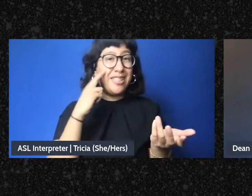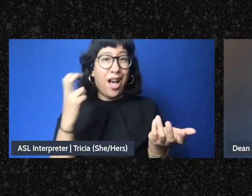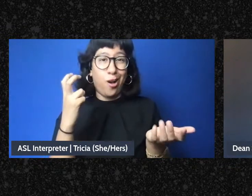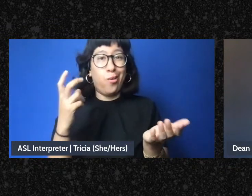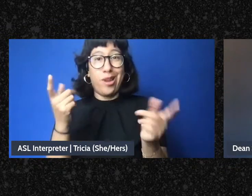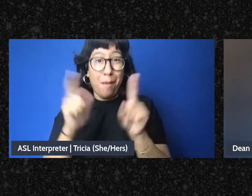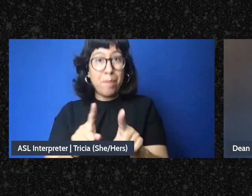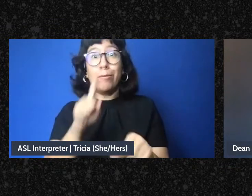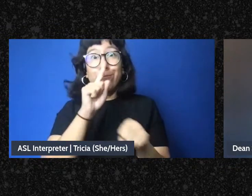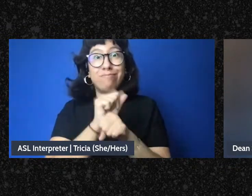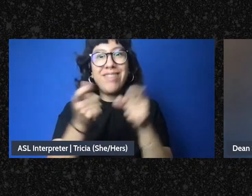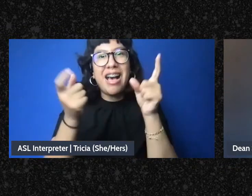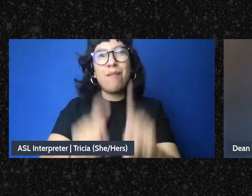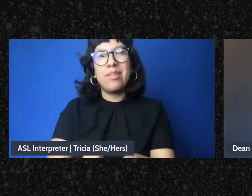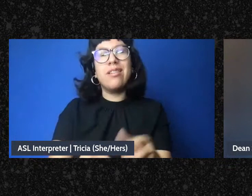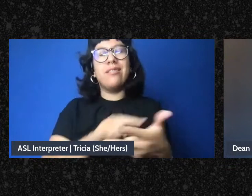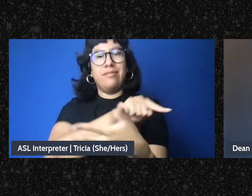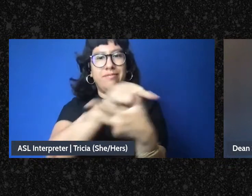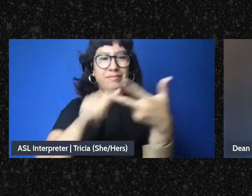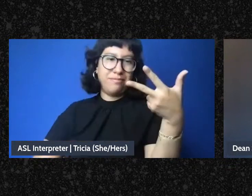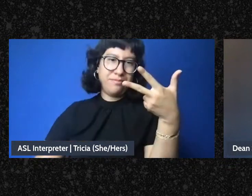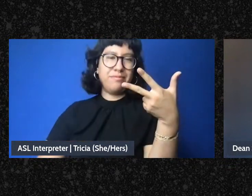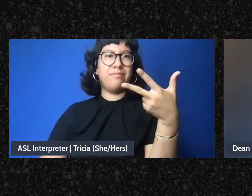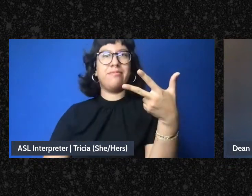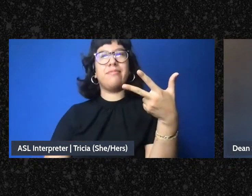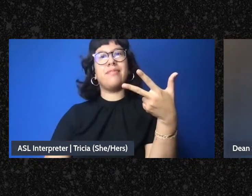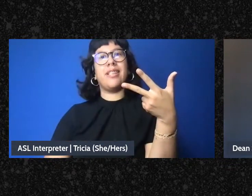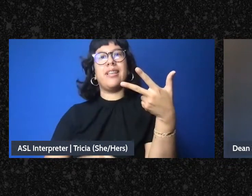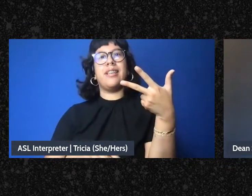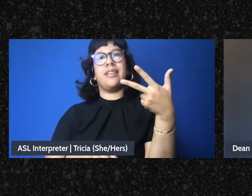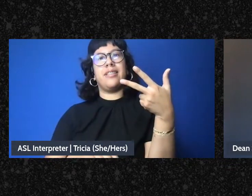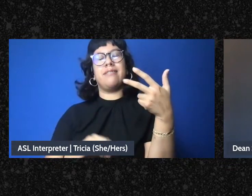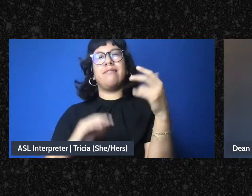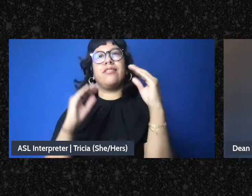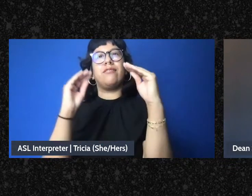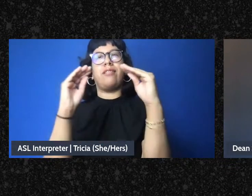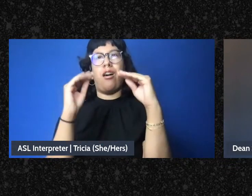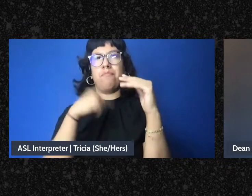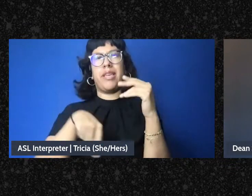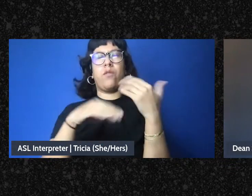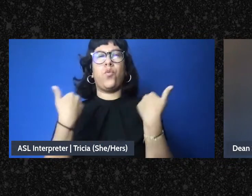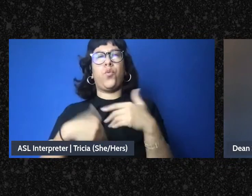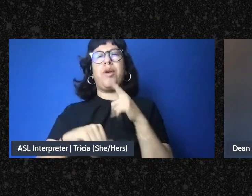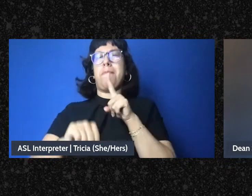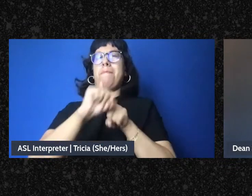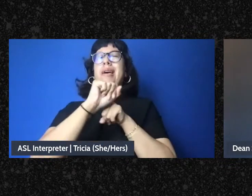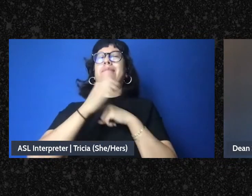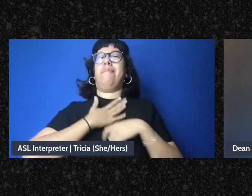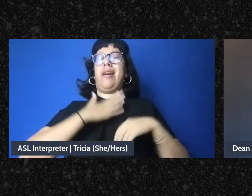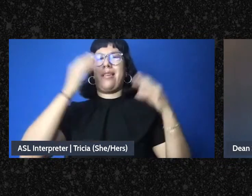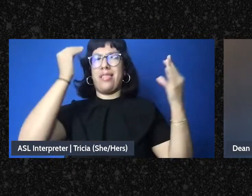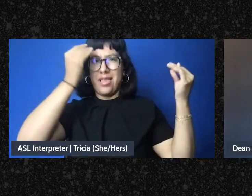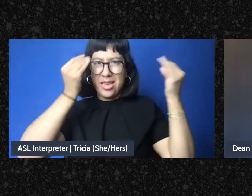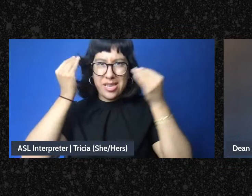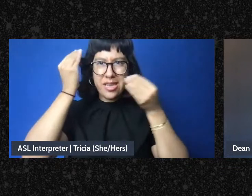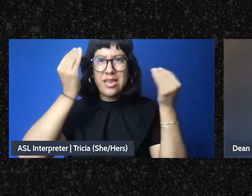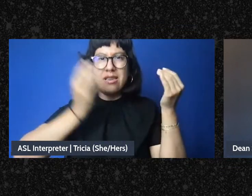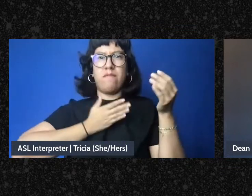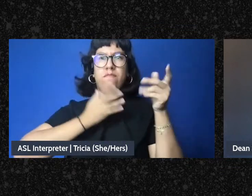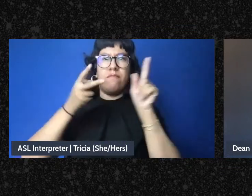Each of these people has taught me things that deeply impact my thinking about